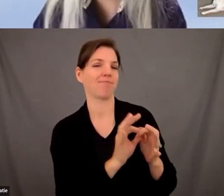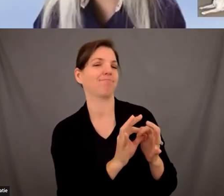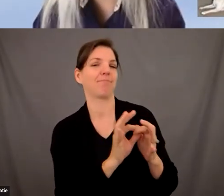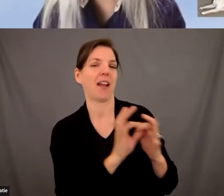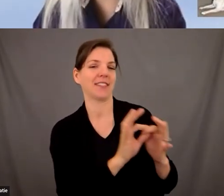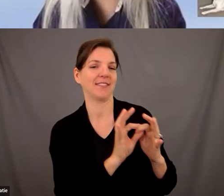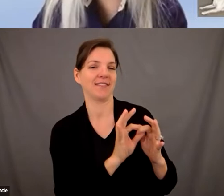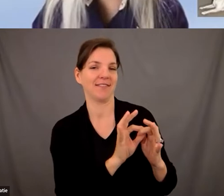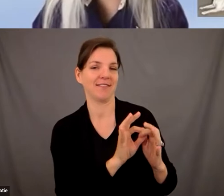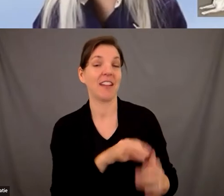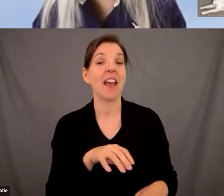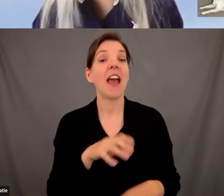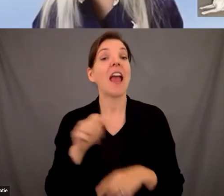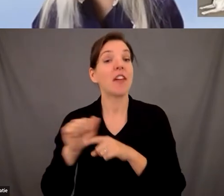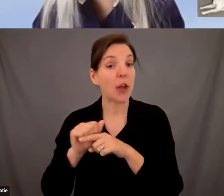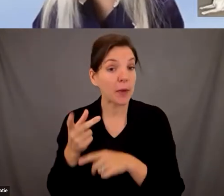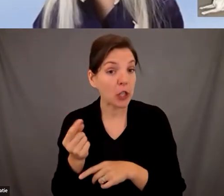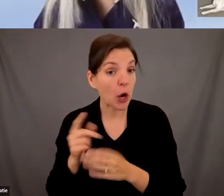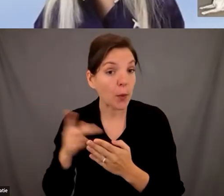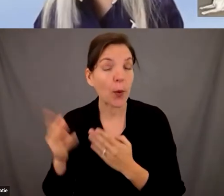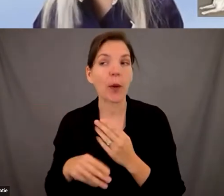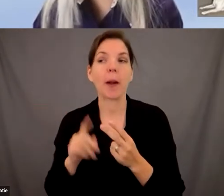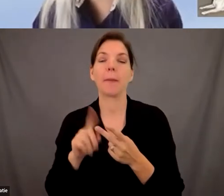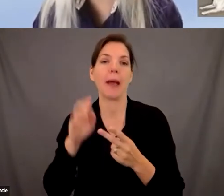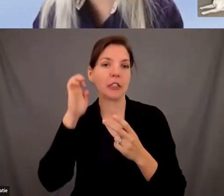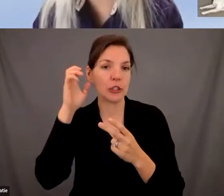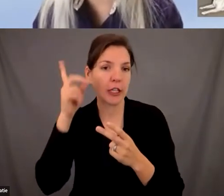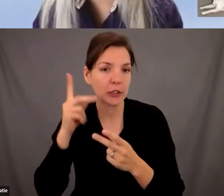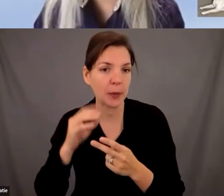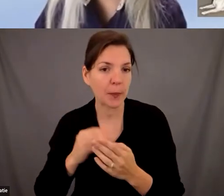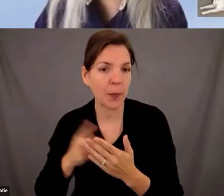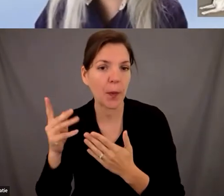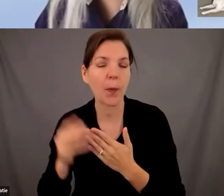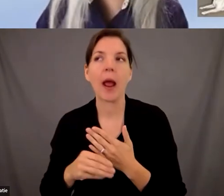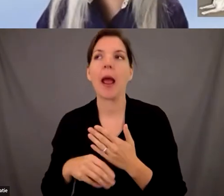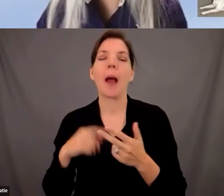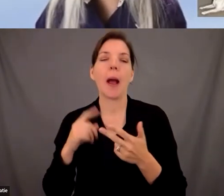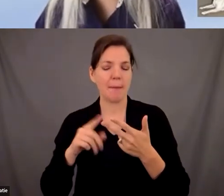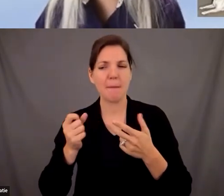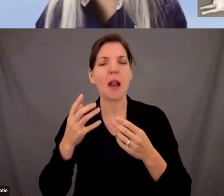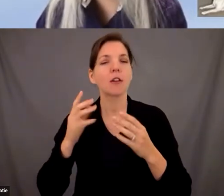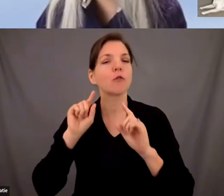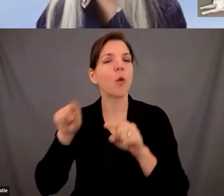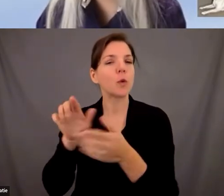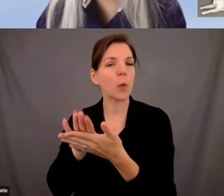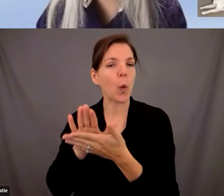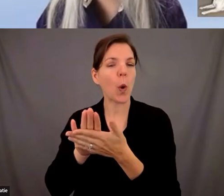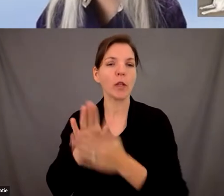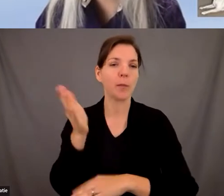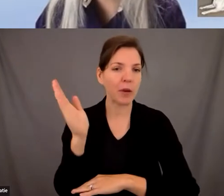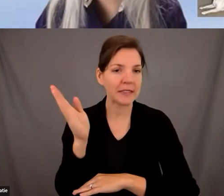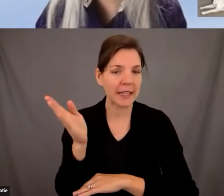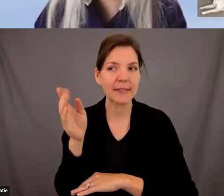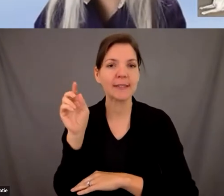also have a therapy dog program we also have an education program we do a lot of presentations in schools and um with